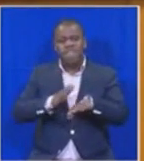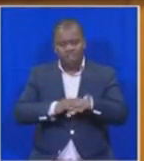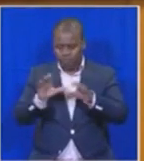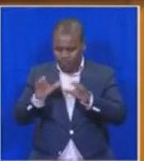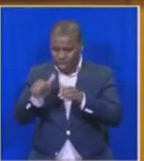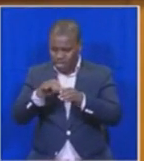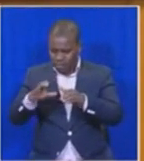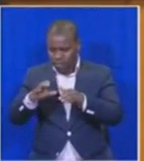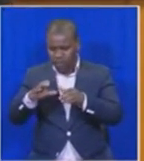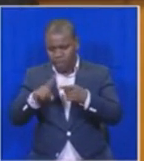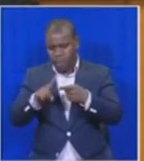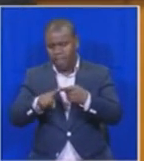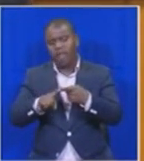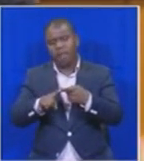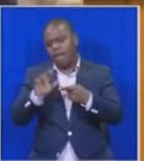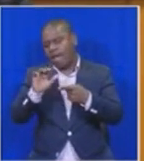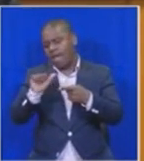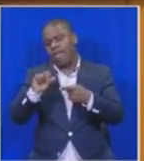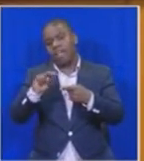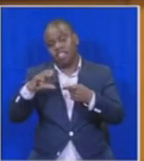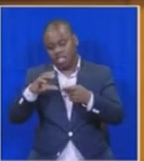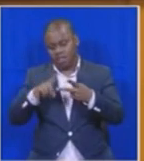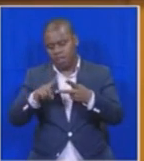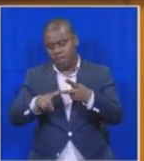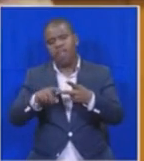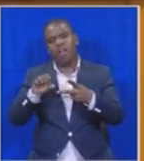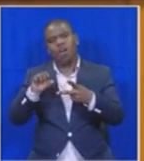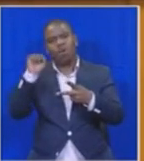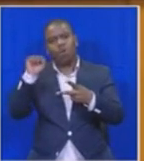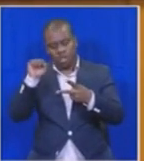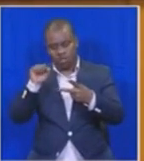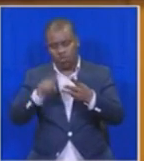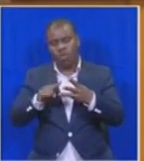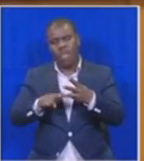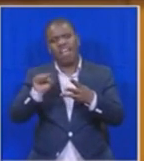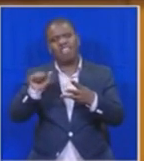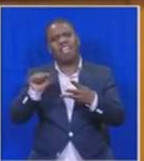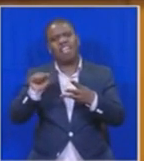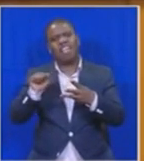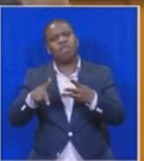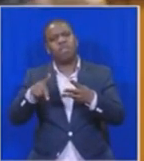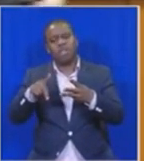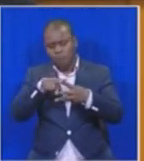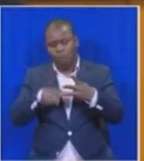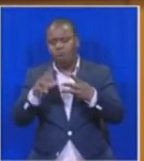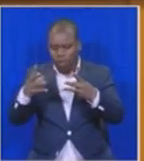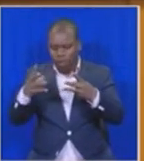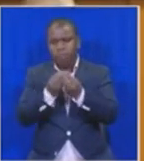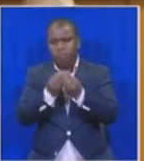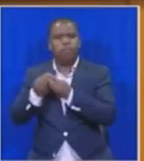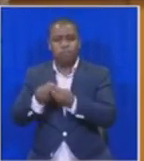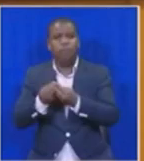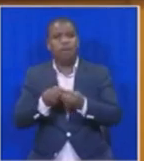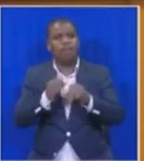SACP, and Qasatu in condemning him. It is clear that the minister is an embarrassment.